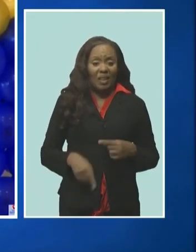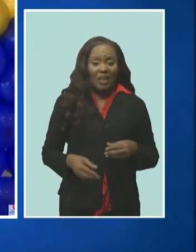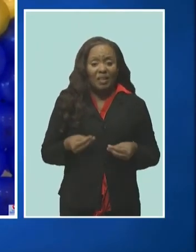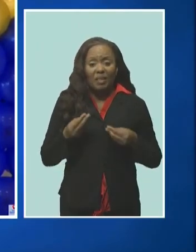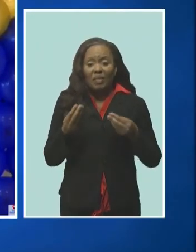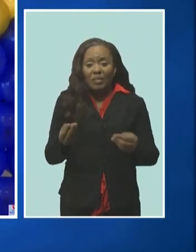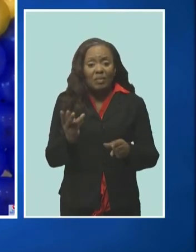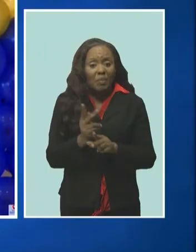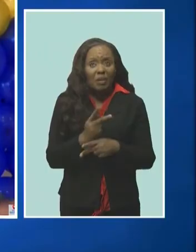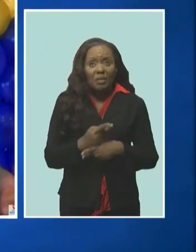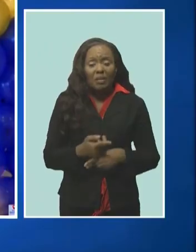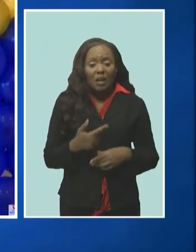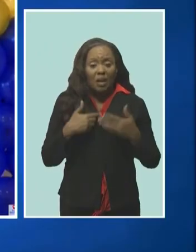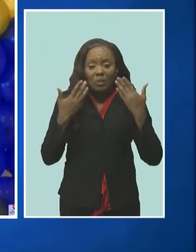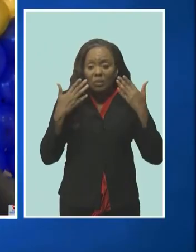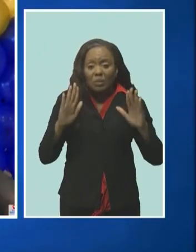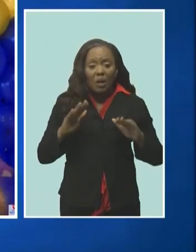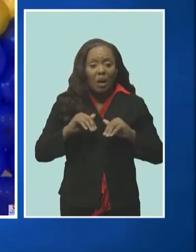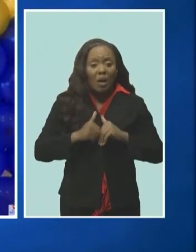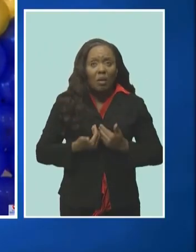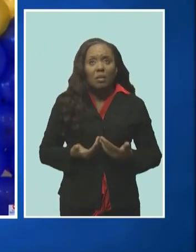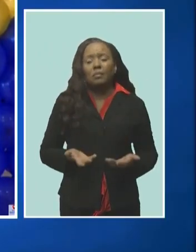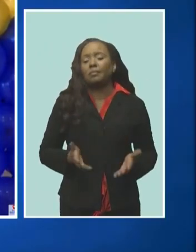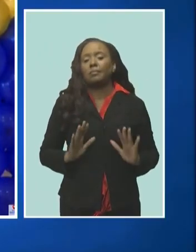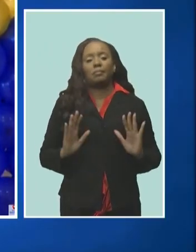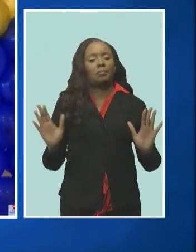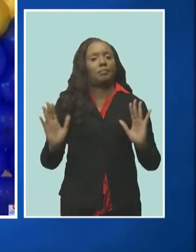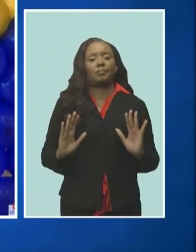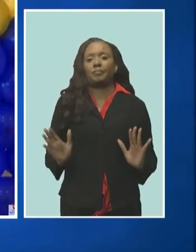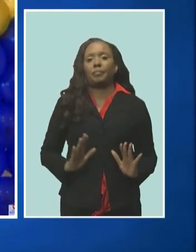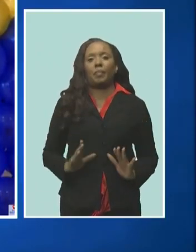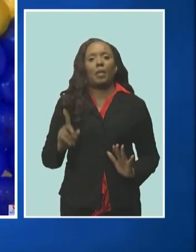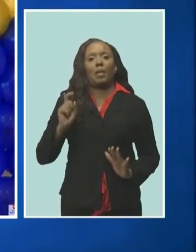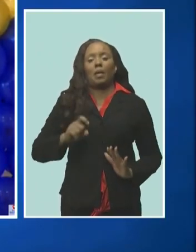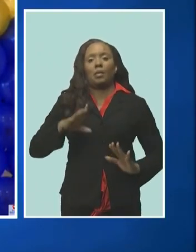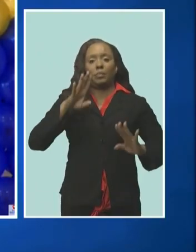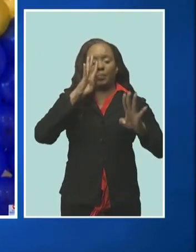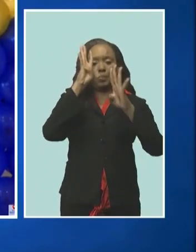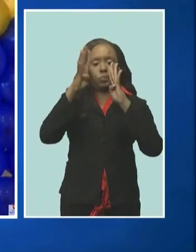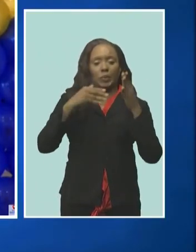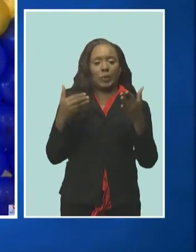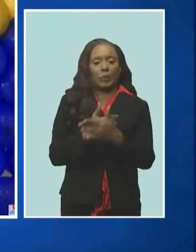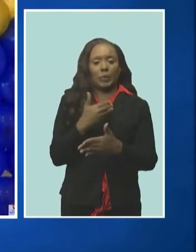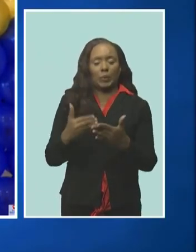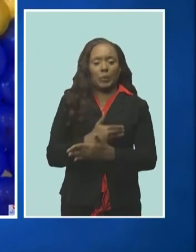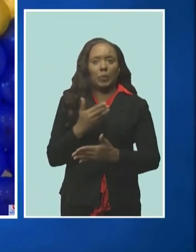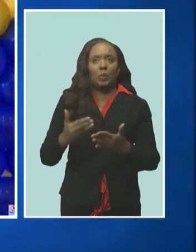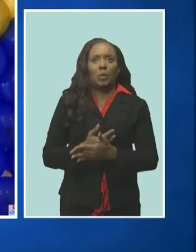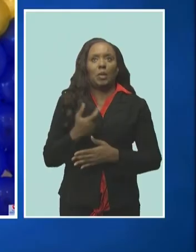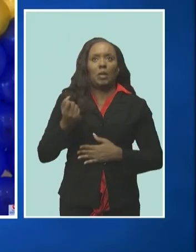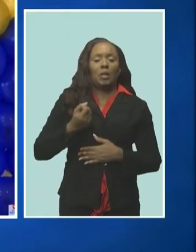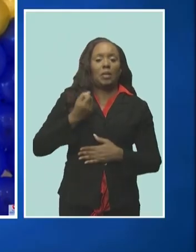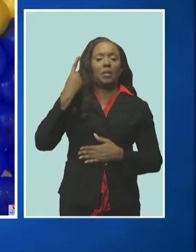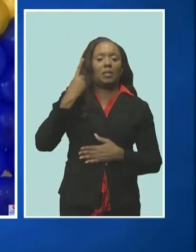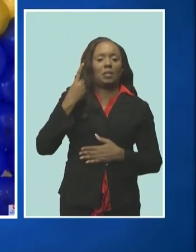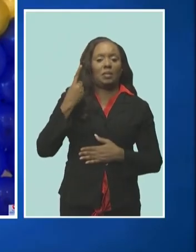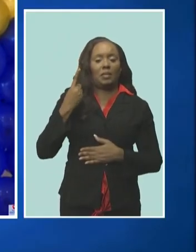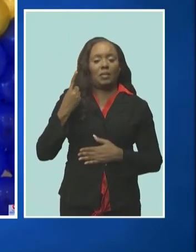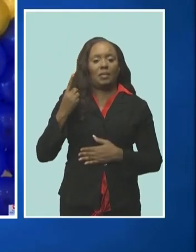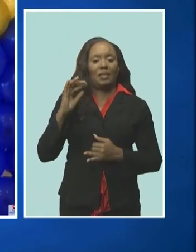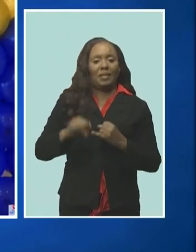requirements we need to bring our society to where we're understanding the language of the international